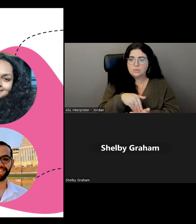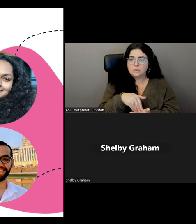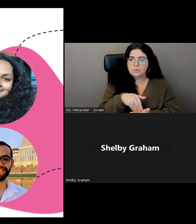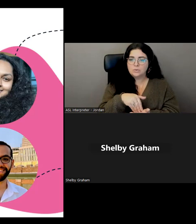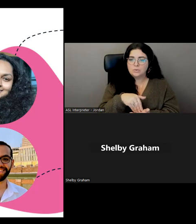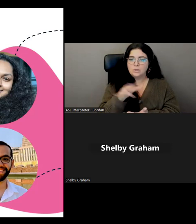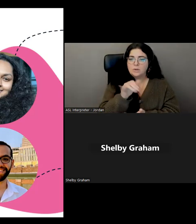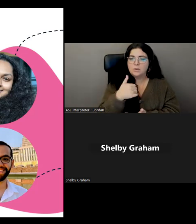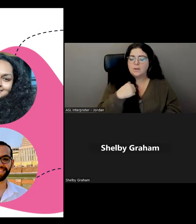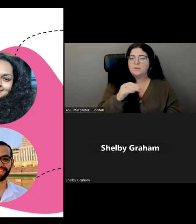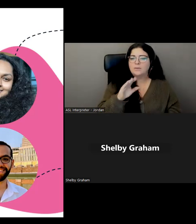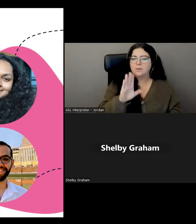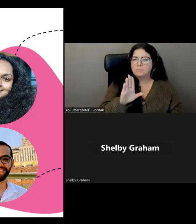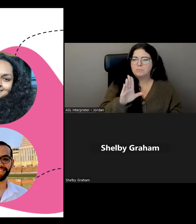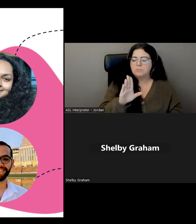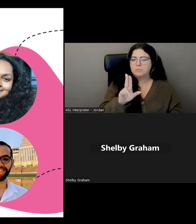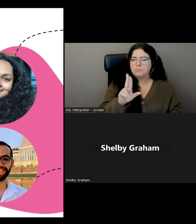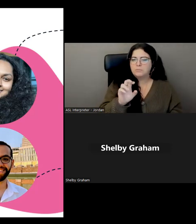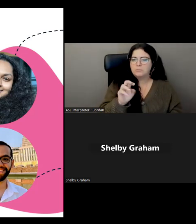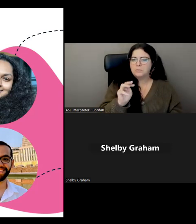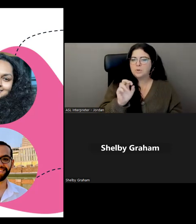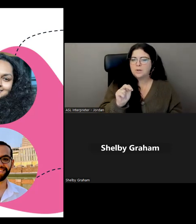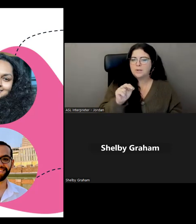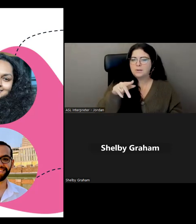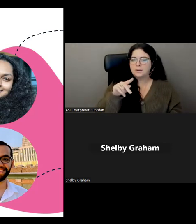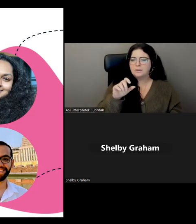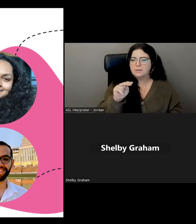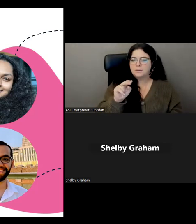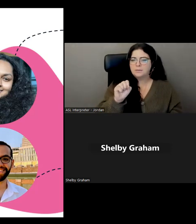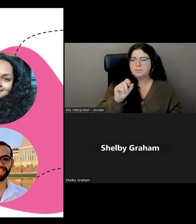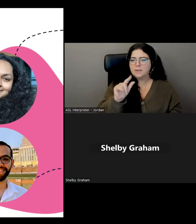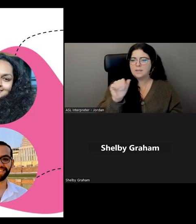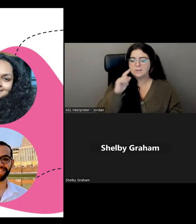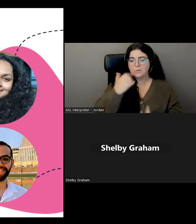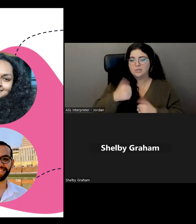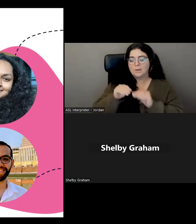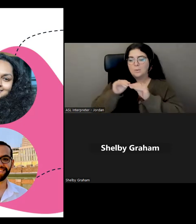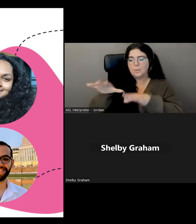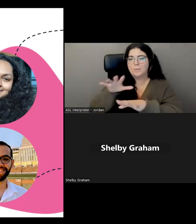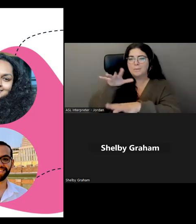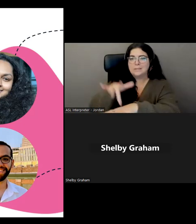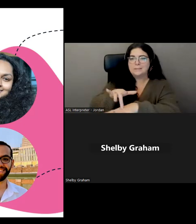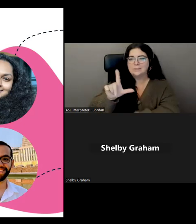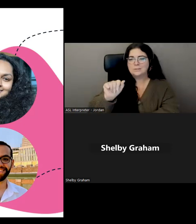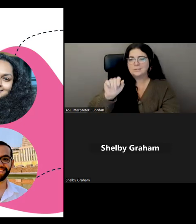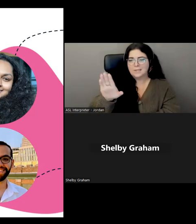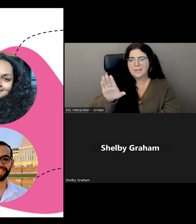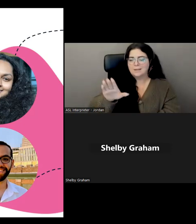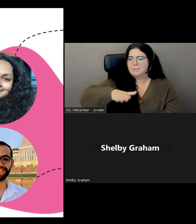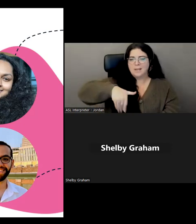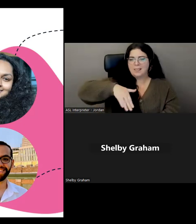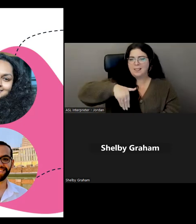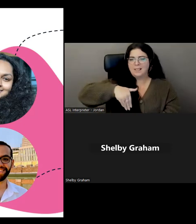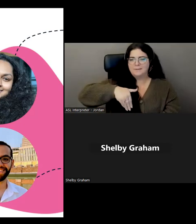someone in the Buran Peninsula. So we're, and we were trying to expand into Labrador, but unfortunately, we were unable